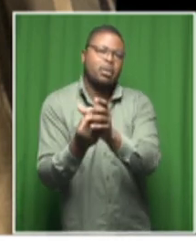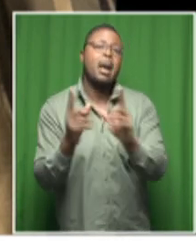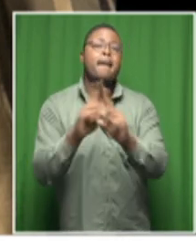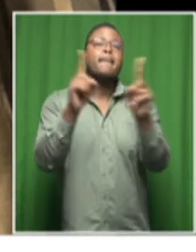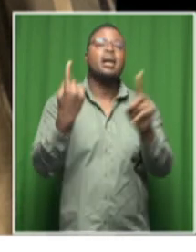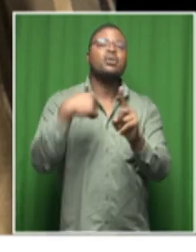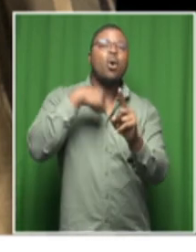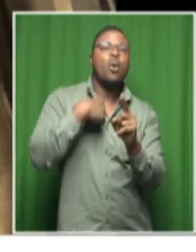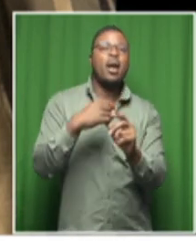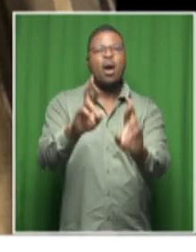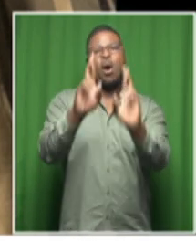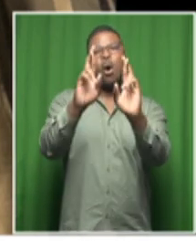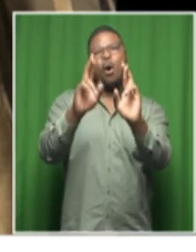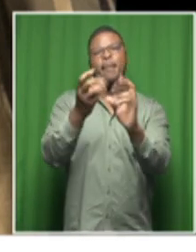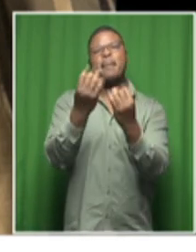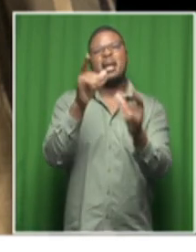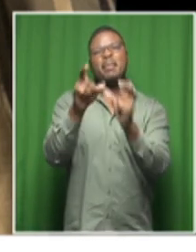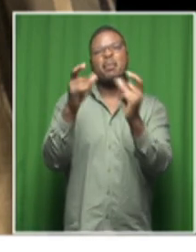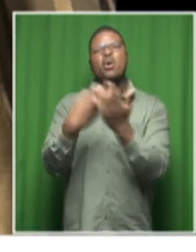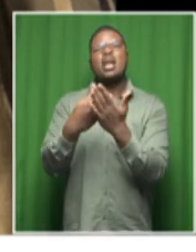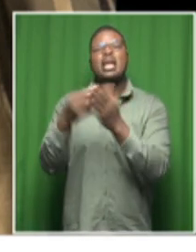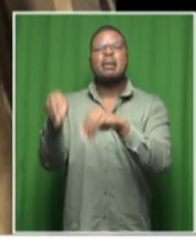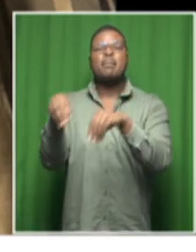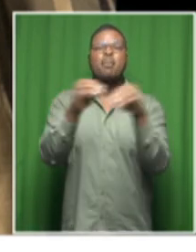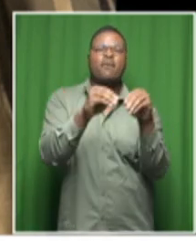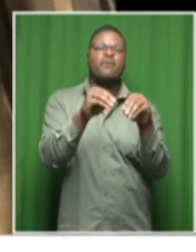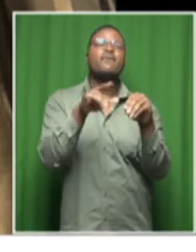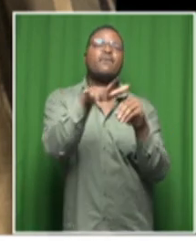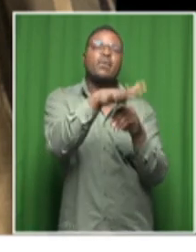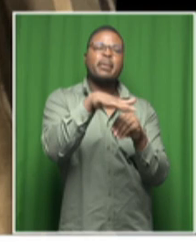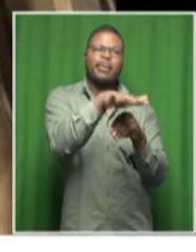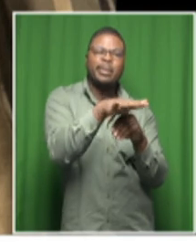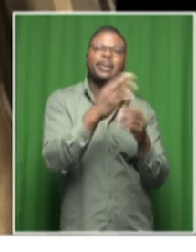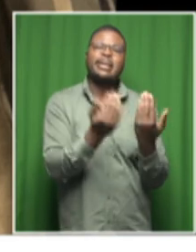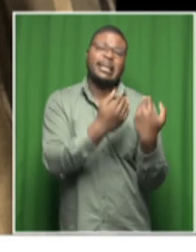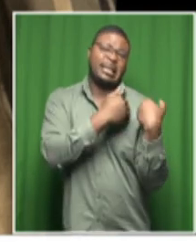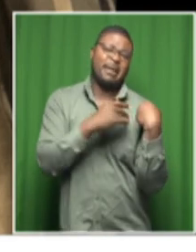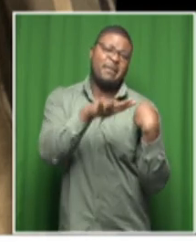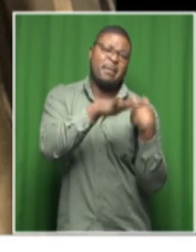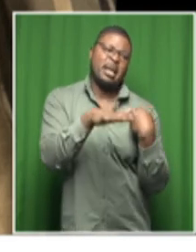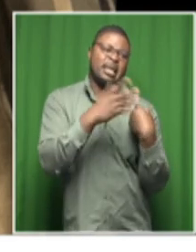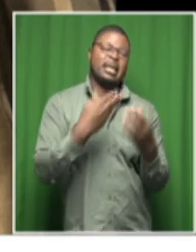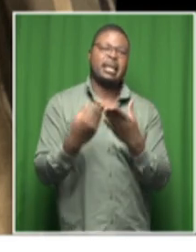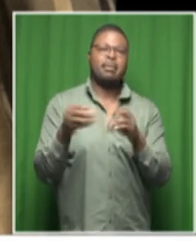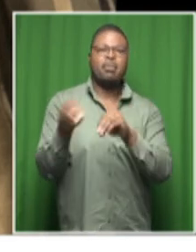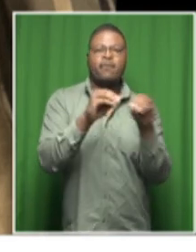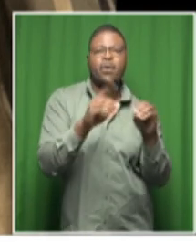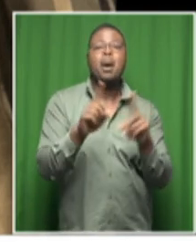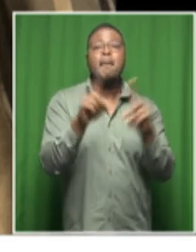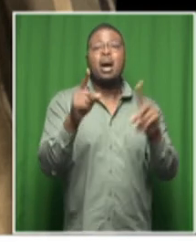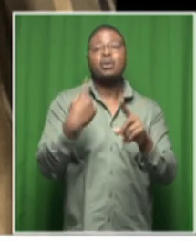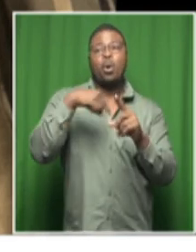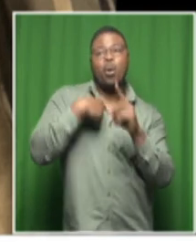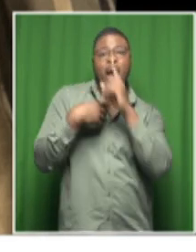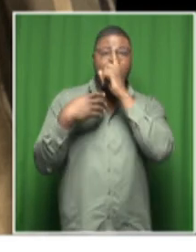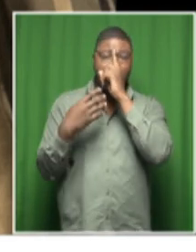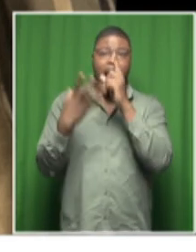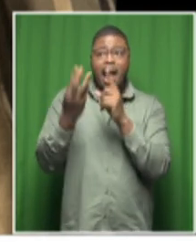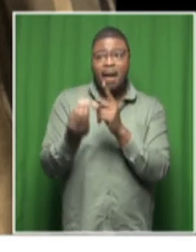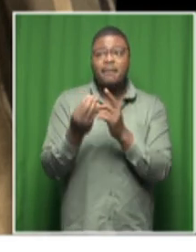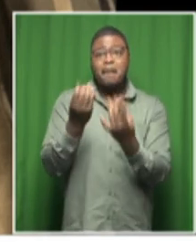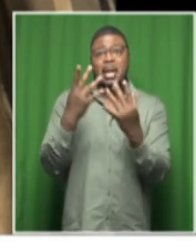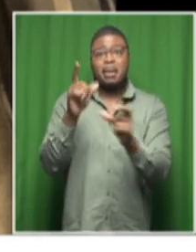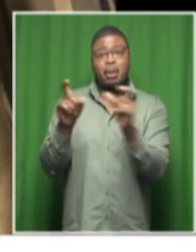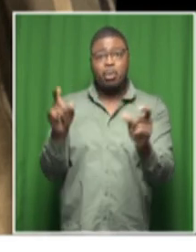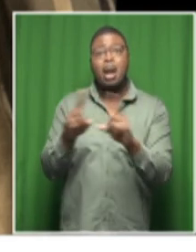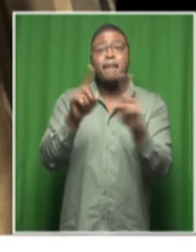also prefer to be taken you know to these places of safety we have a number of them the president hotel